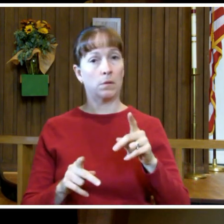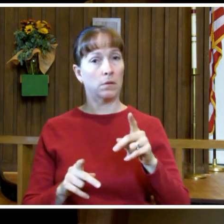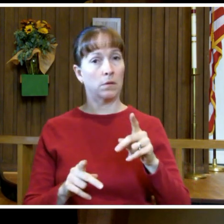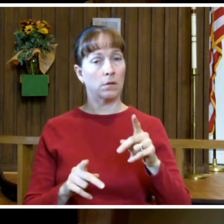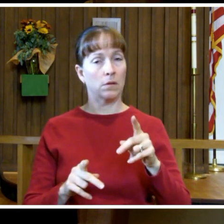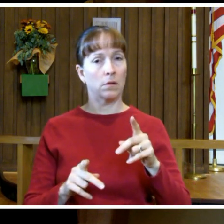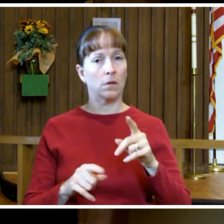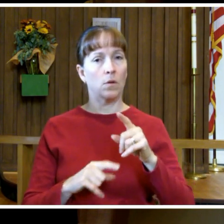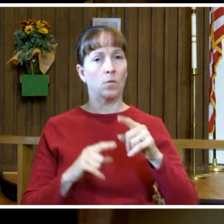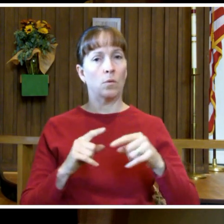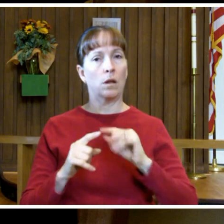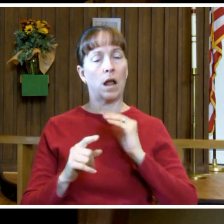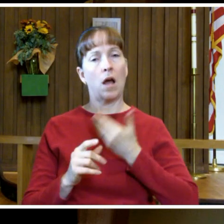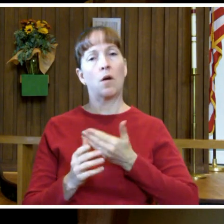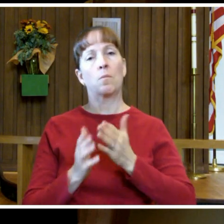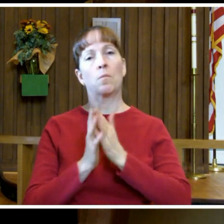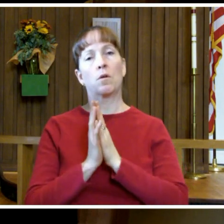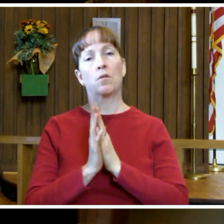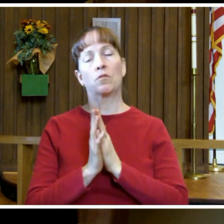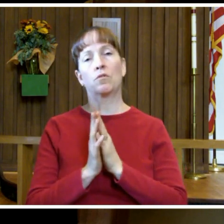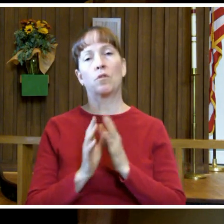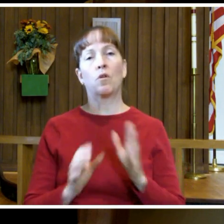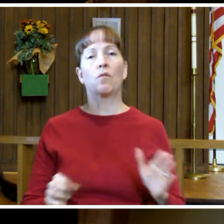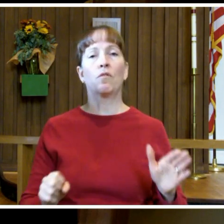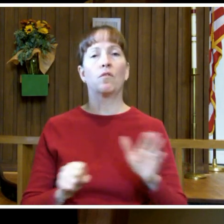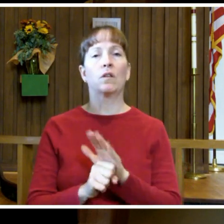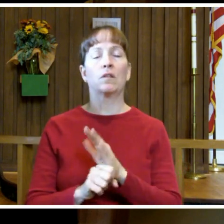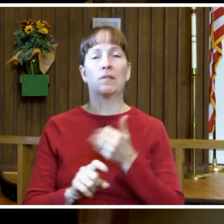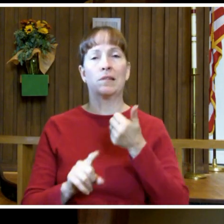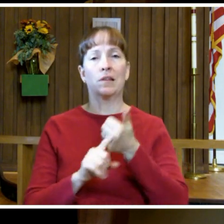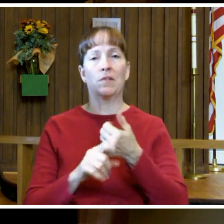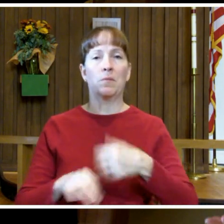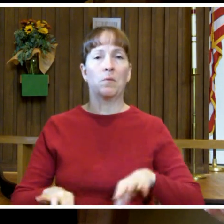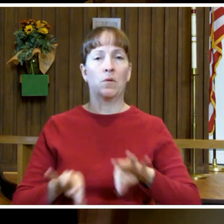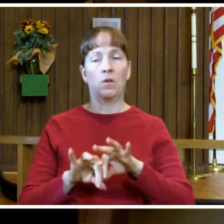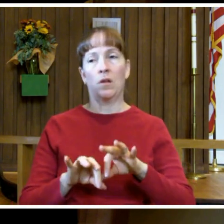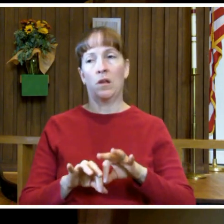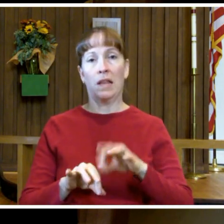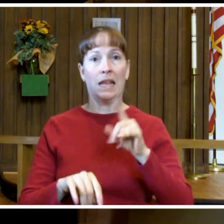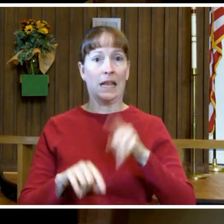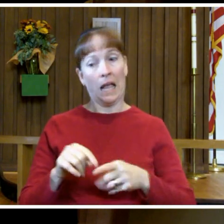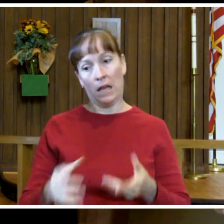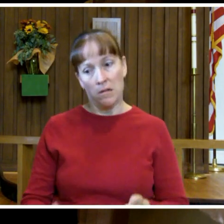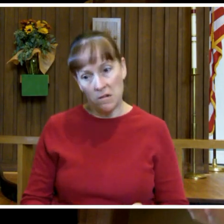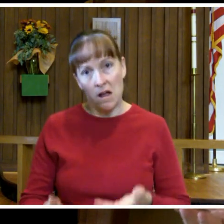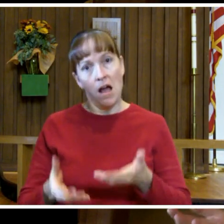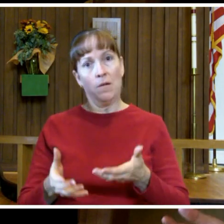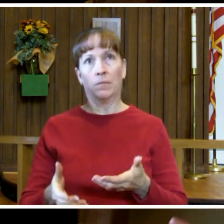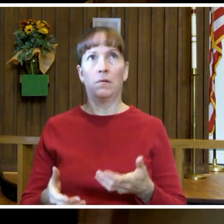when our prayers are so weighted with self-importance that they can barely lift off the ground,